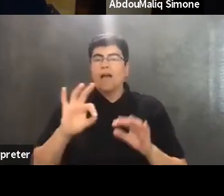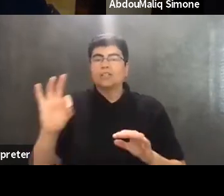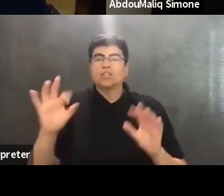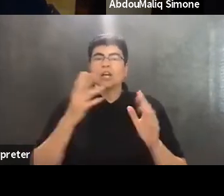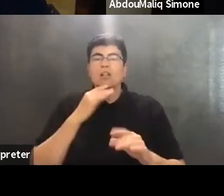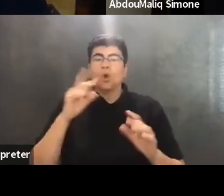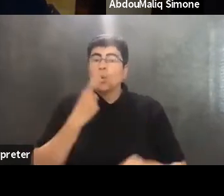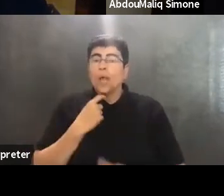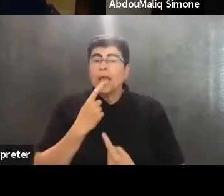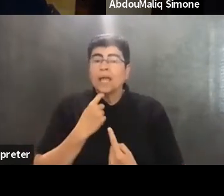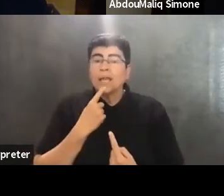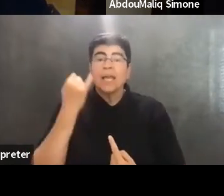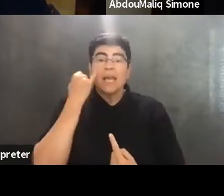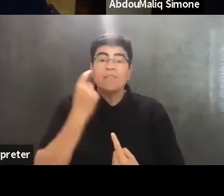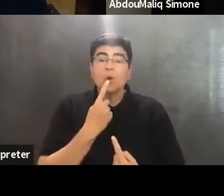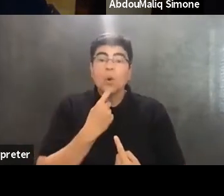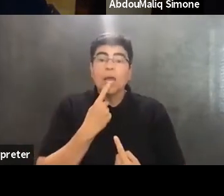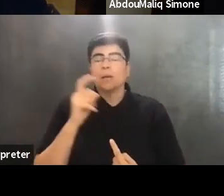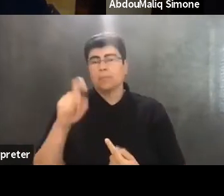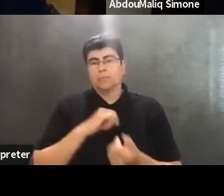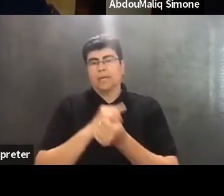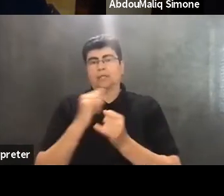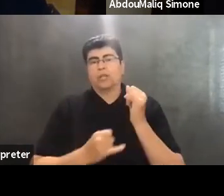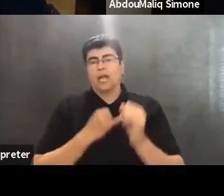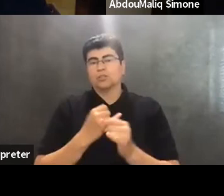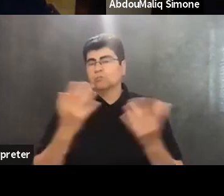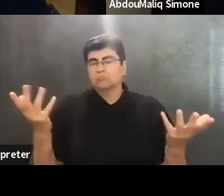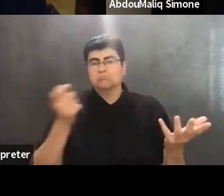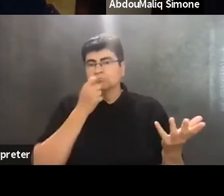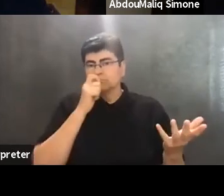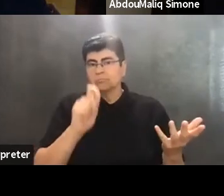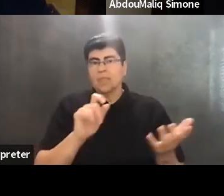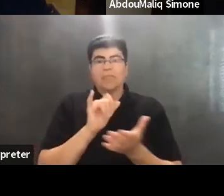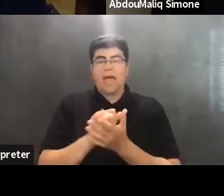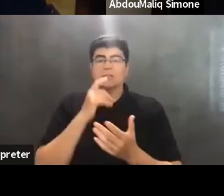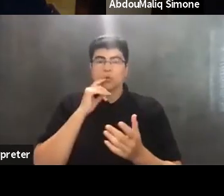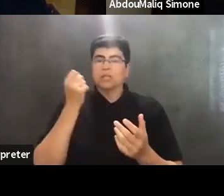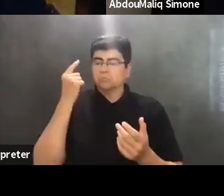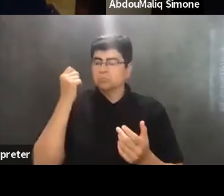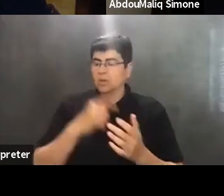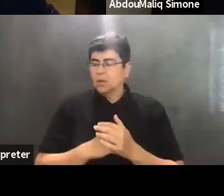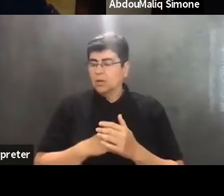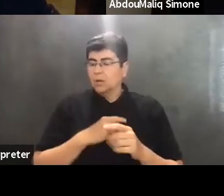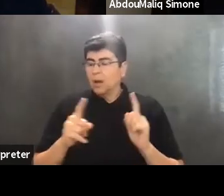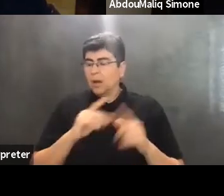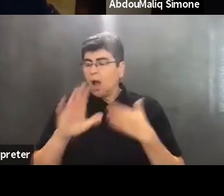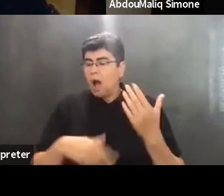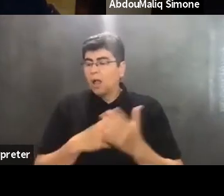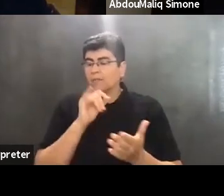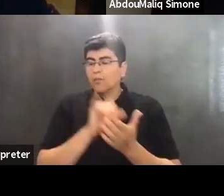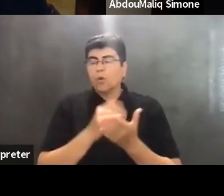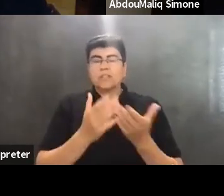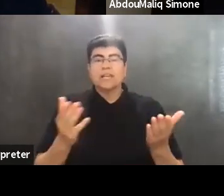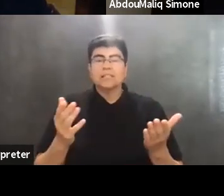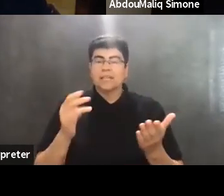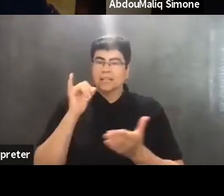And if it's red, then it has to be international. I mean, those are, I think, givens, but all of those things will